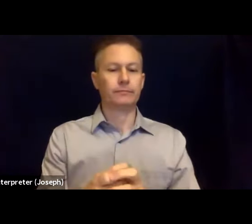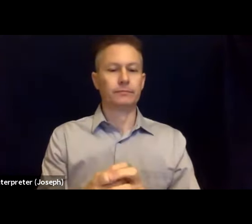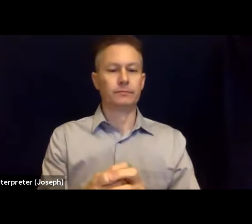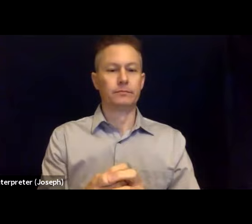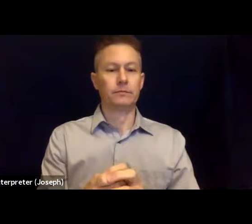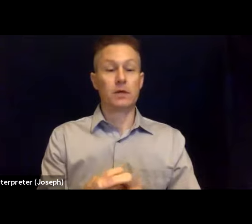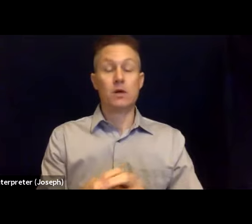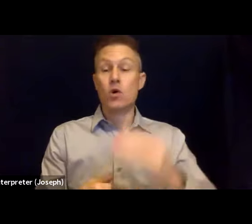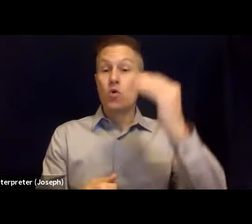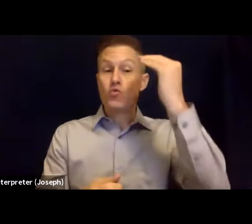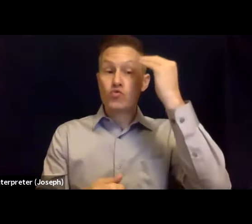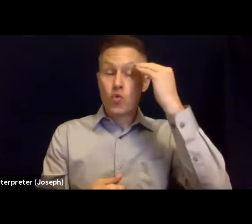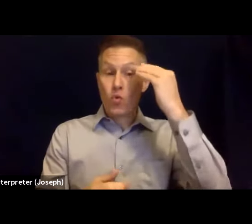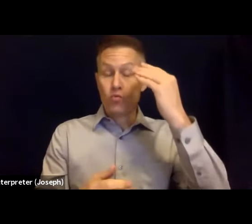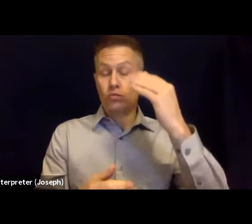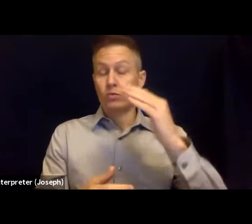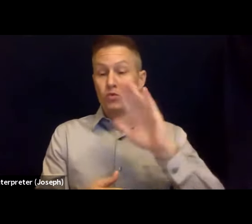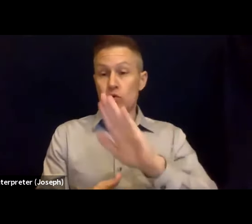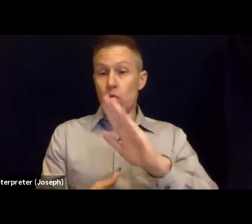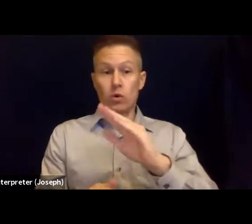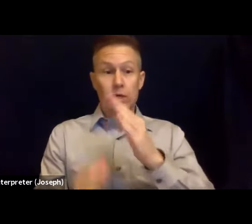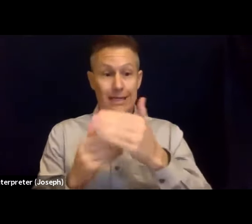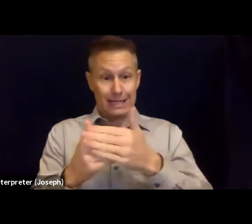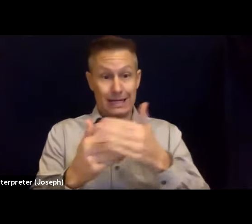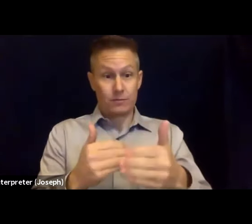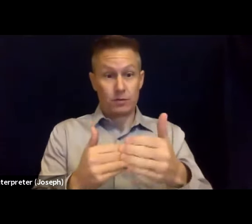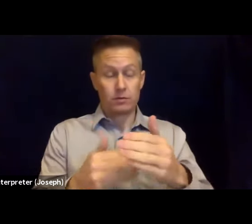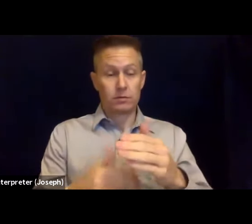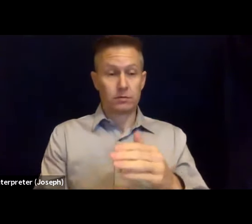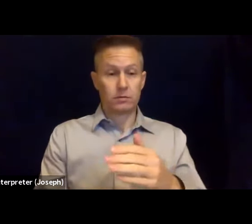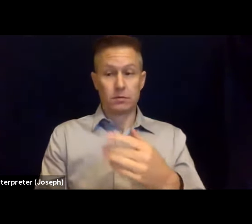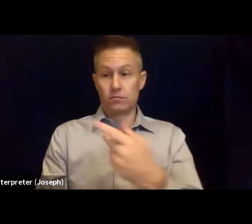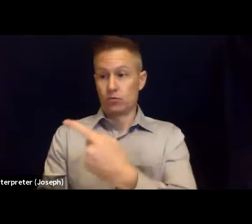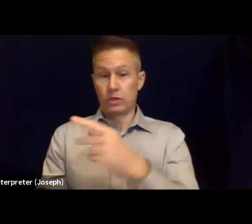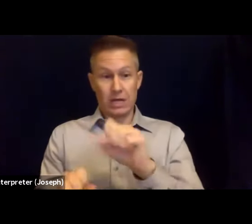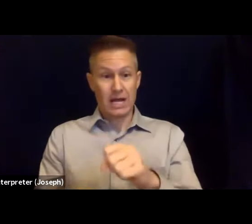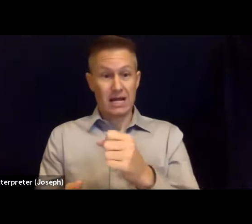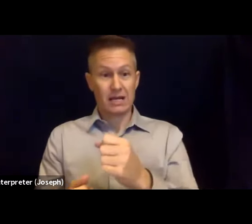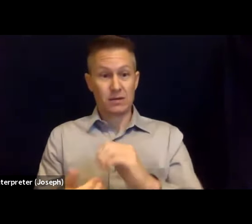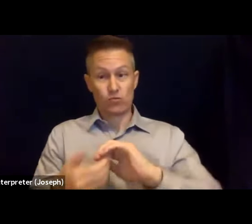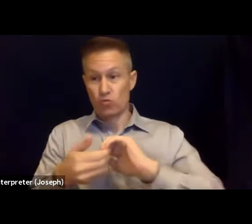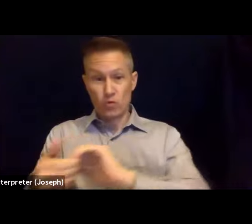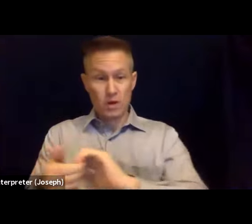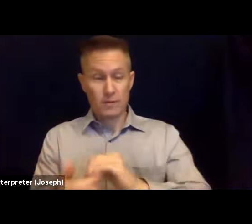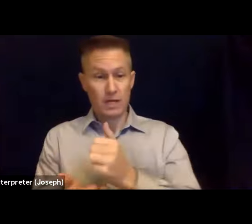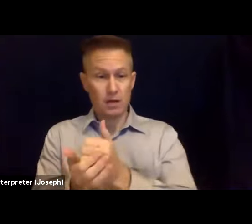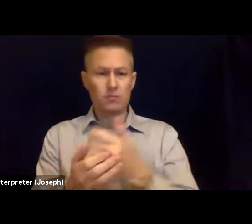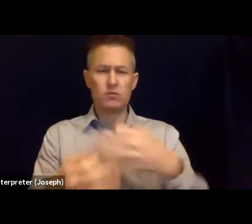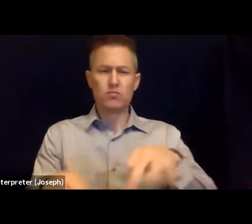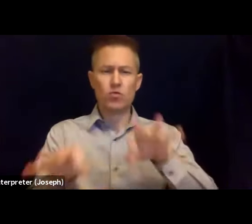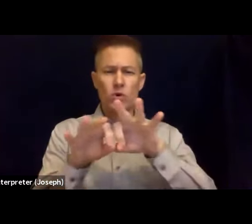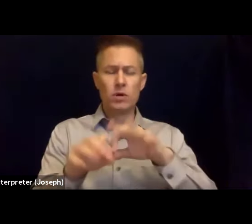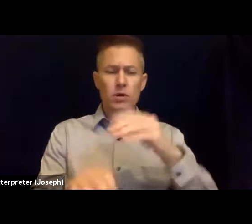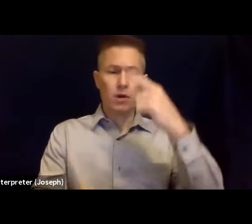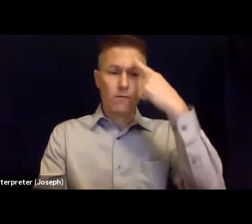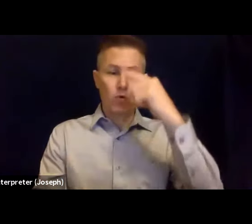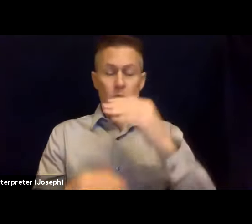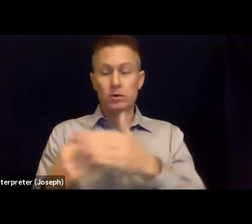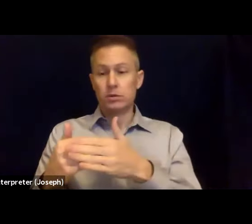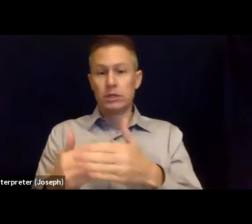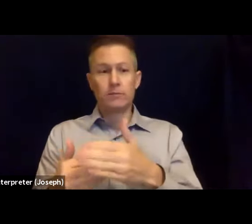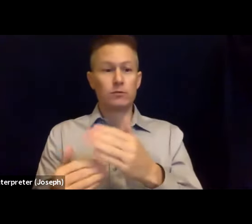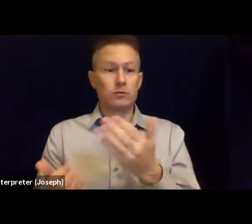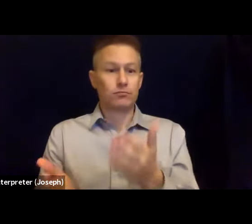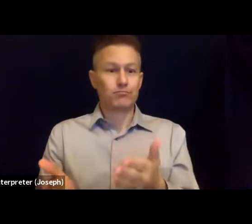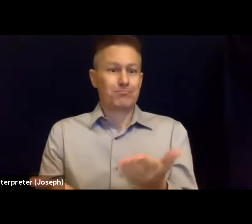for them or they for us. And that's especially important for neighbors who may be older or may need extra care.